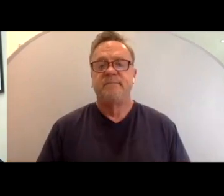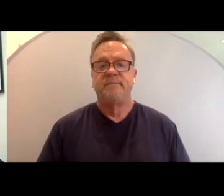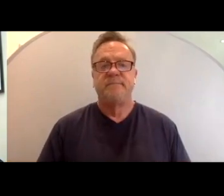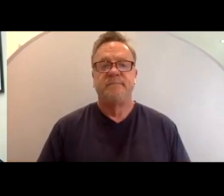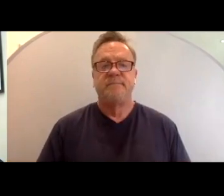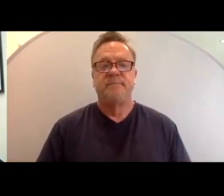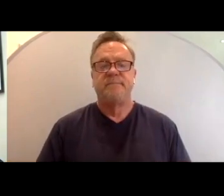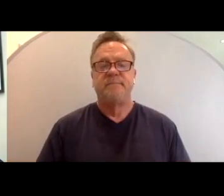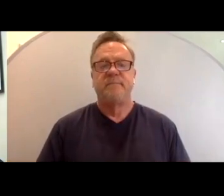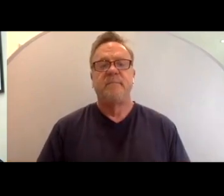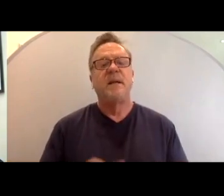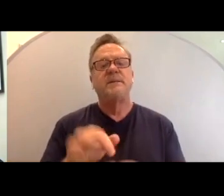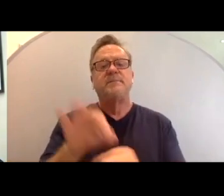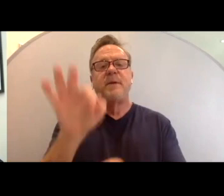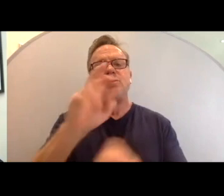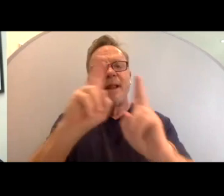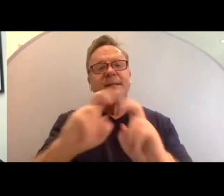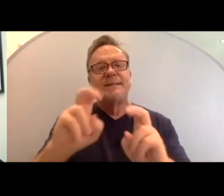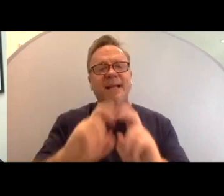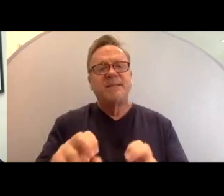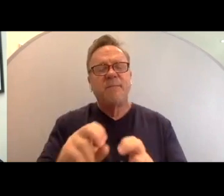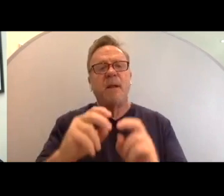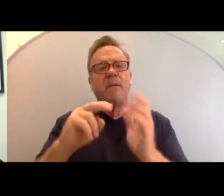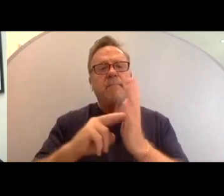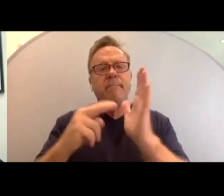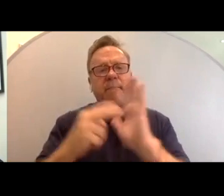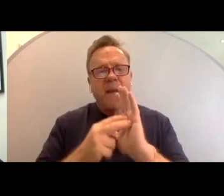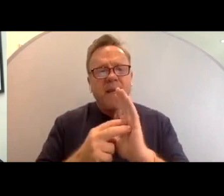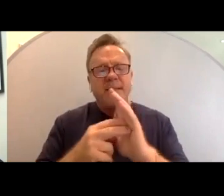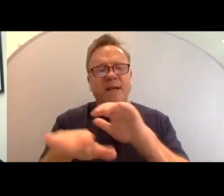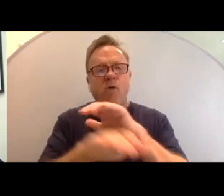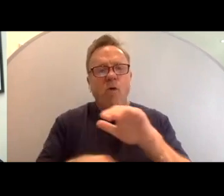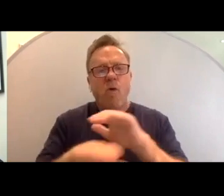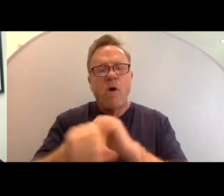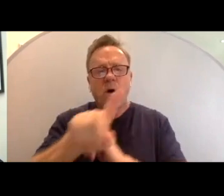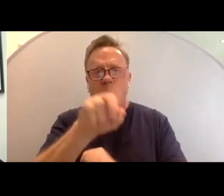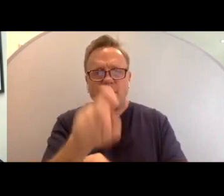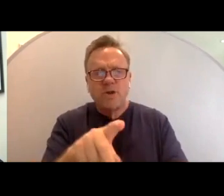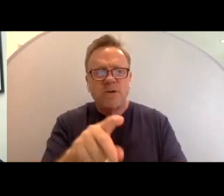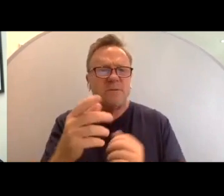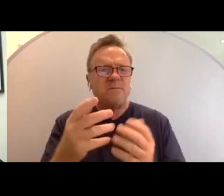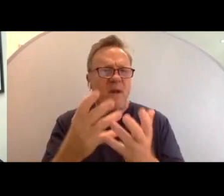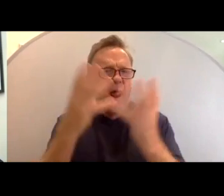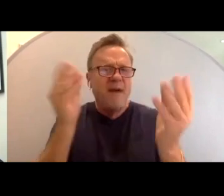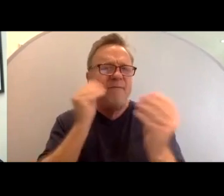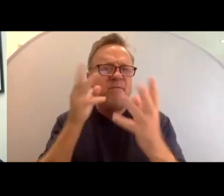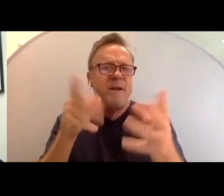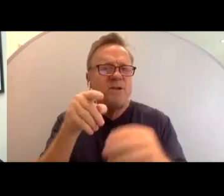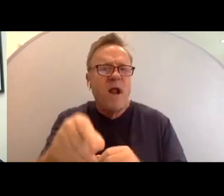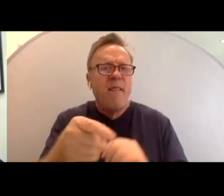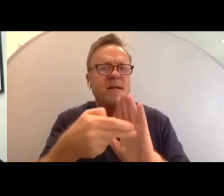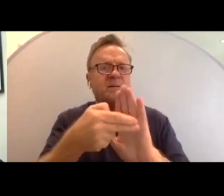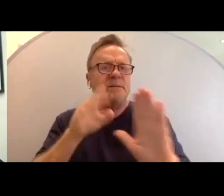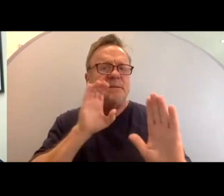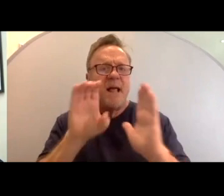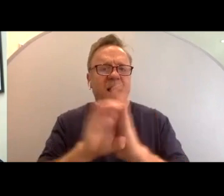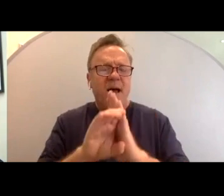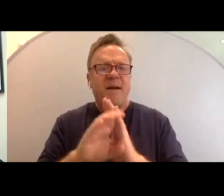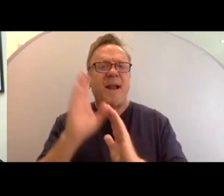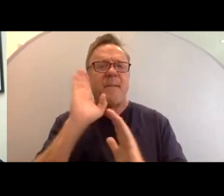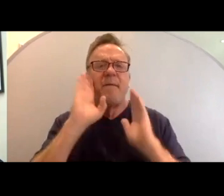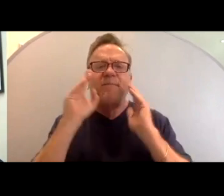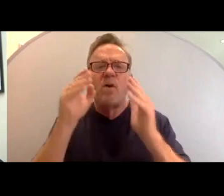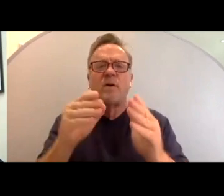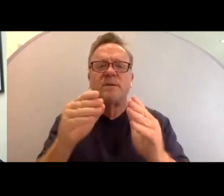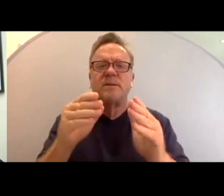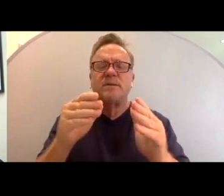So spiritual assessment domains, meaning, and core questions. There's lots of information on this slide. There's and I'm going to focus on